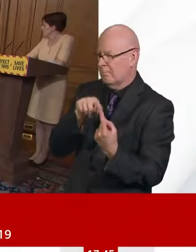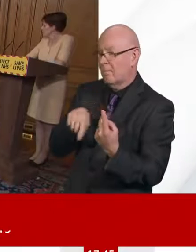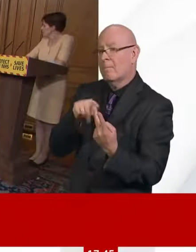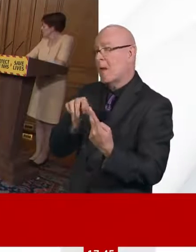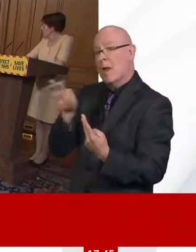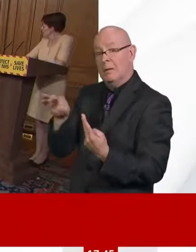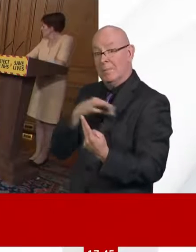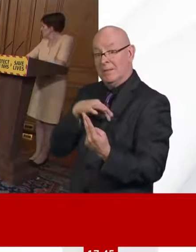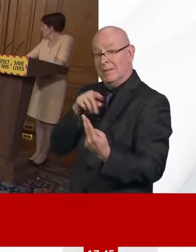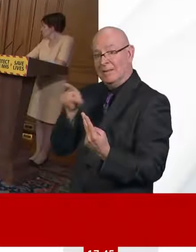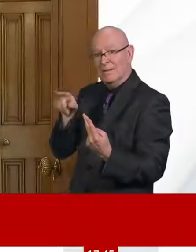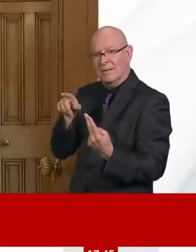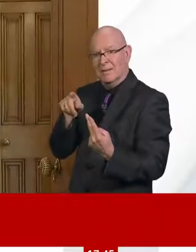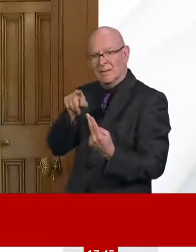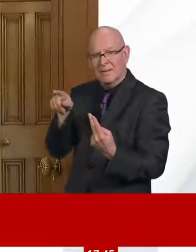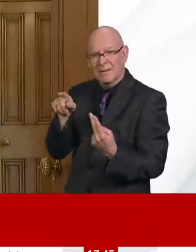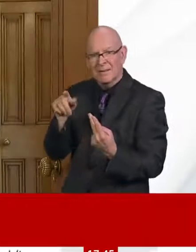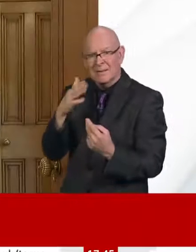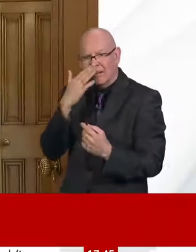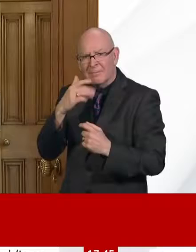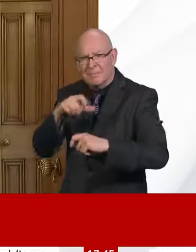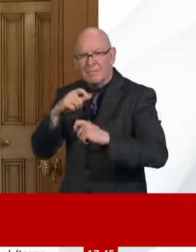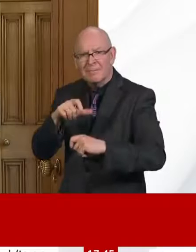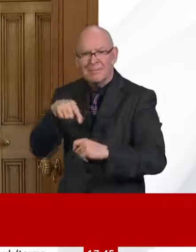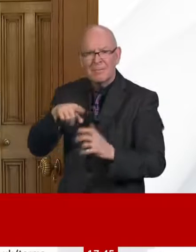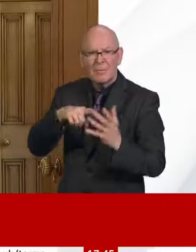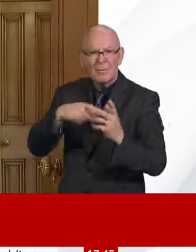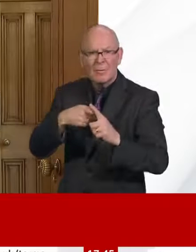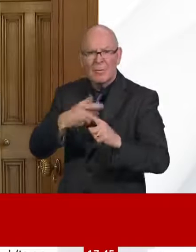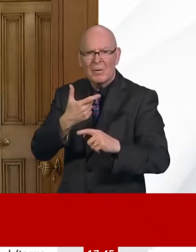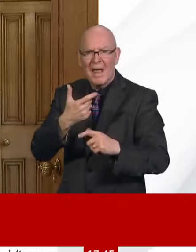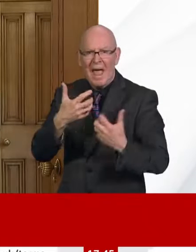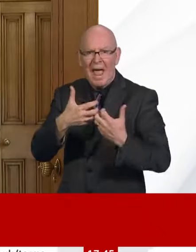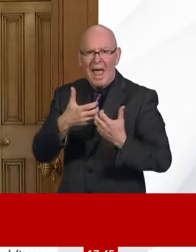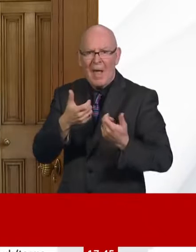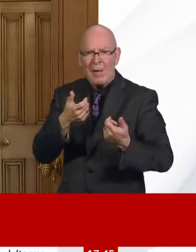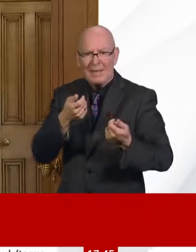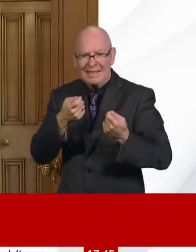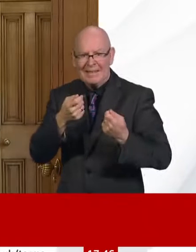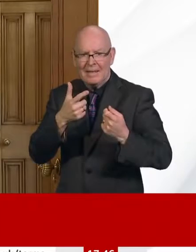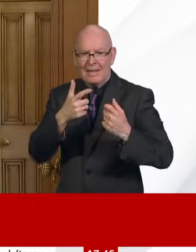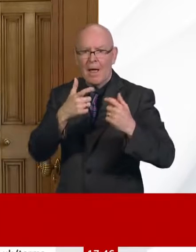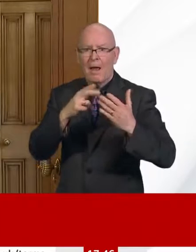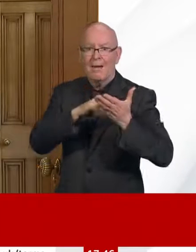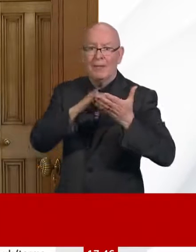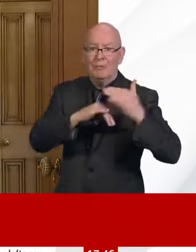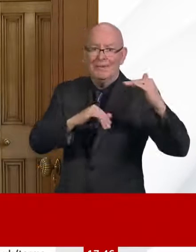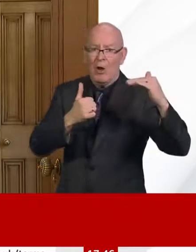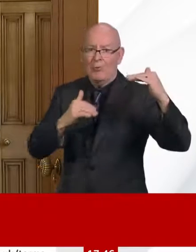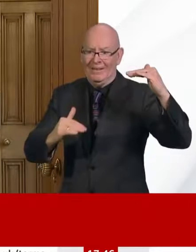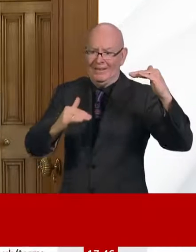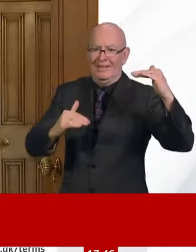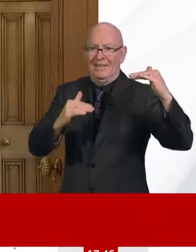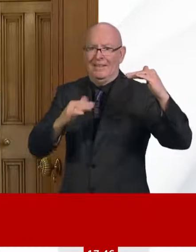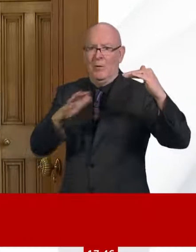Dan, thanks for your question. I don't think universal basic income is the right response to this. think universal